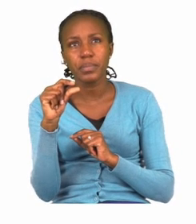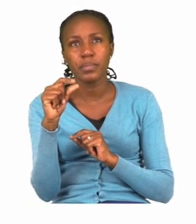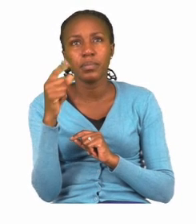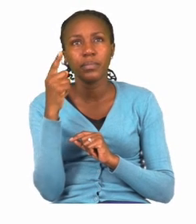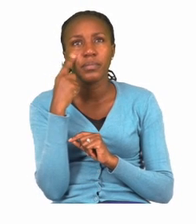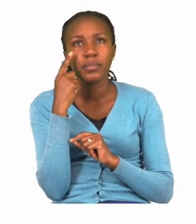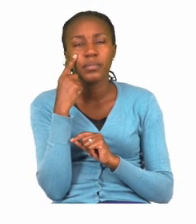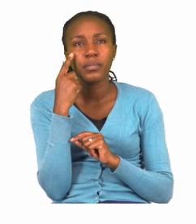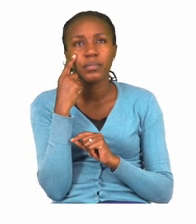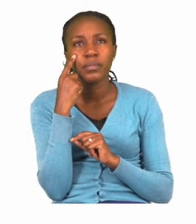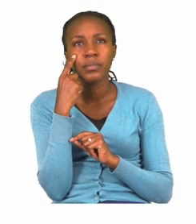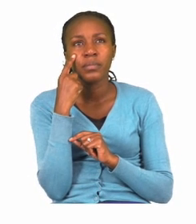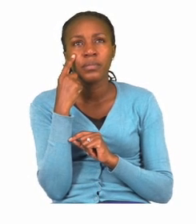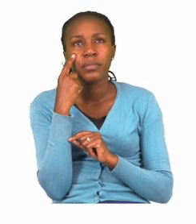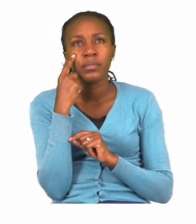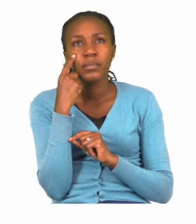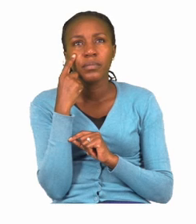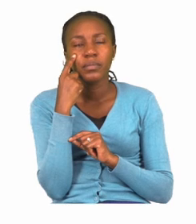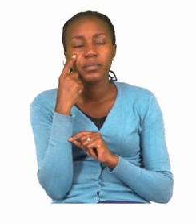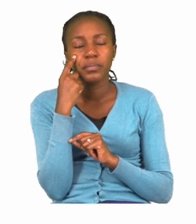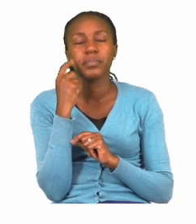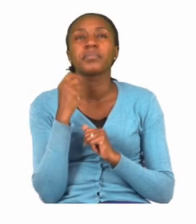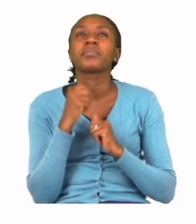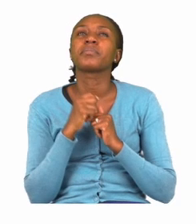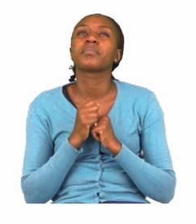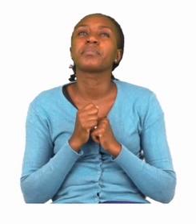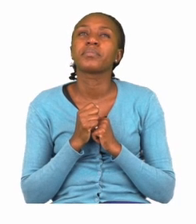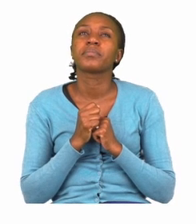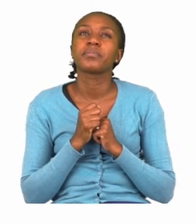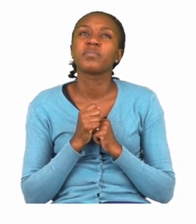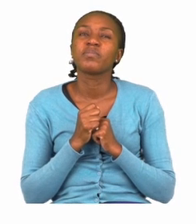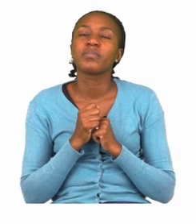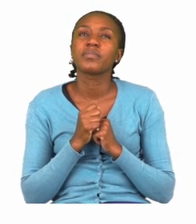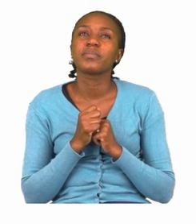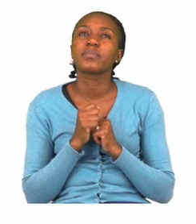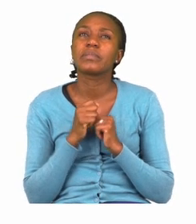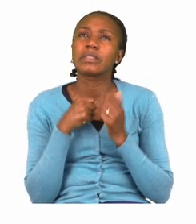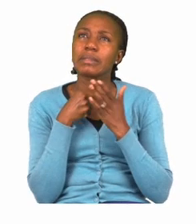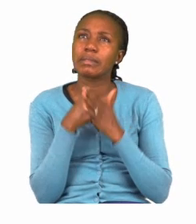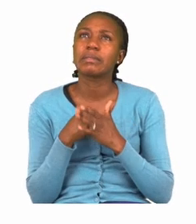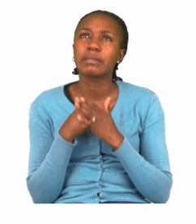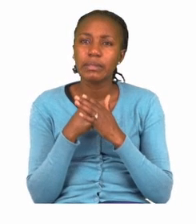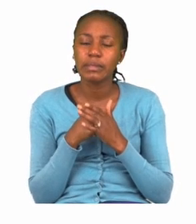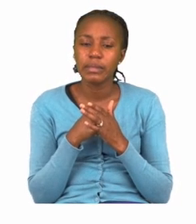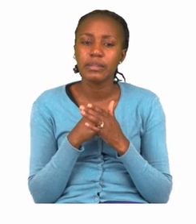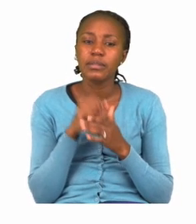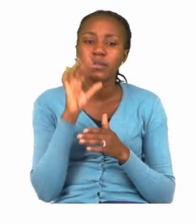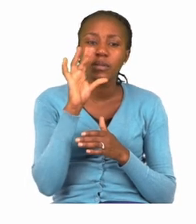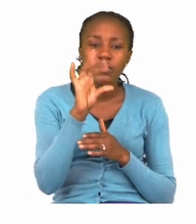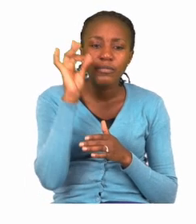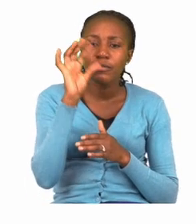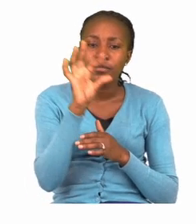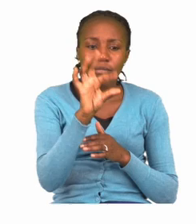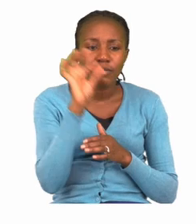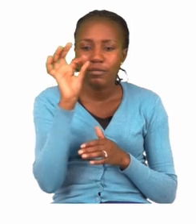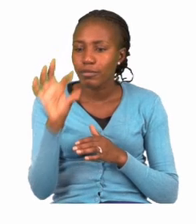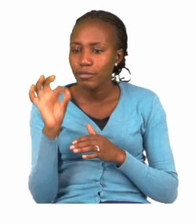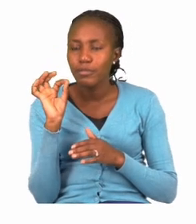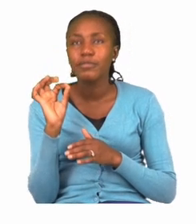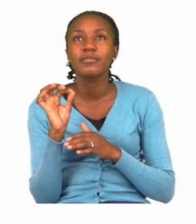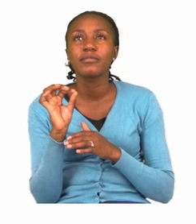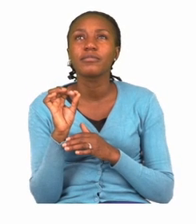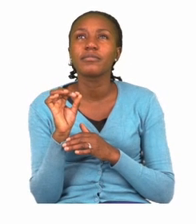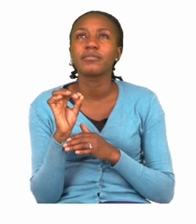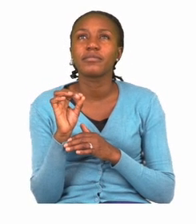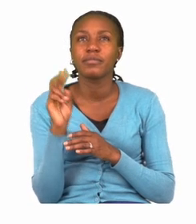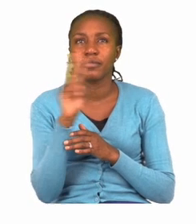you have a crossword and you have to go ahead and try to find all these vocabulary words in